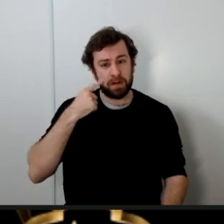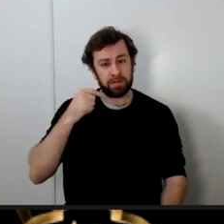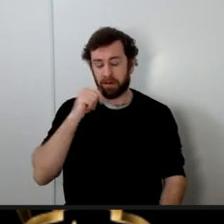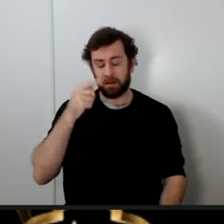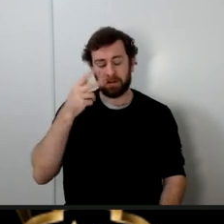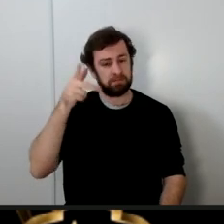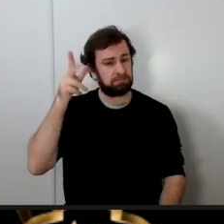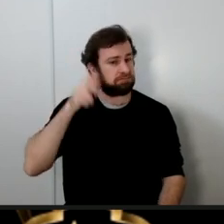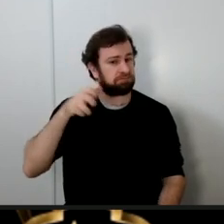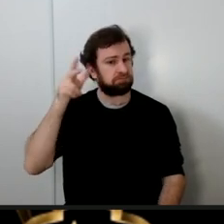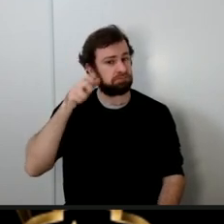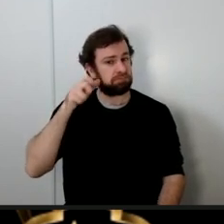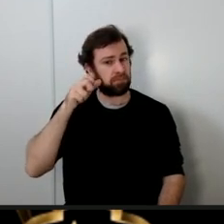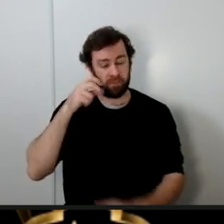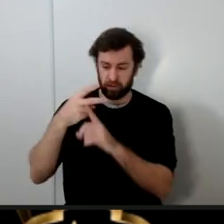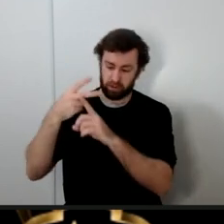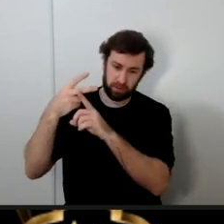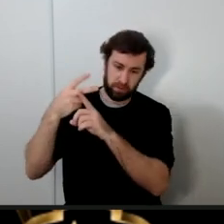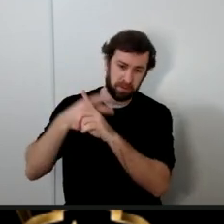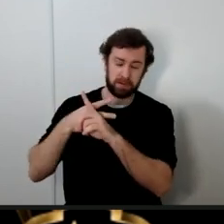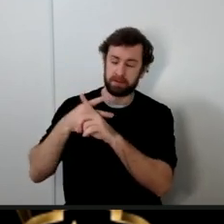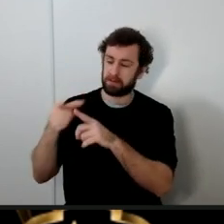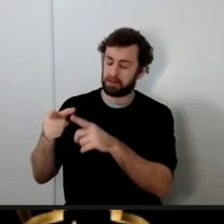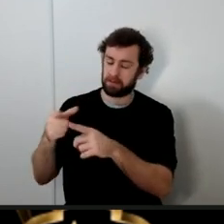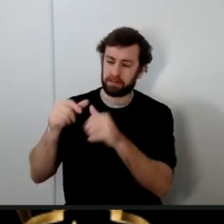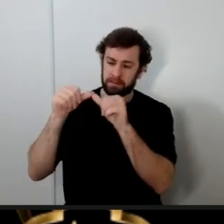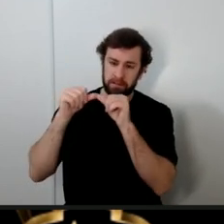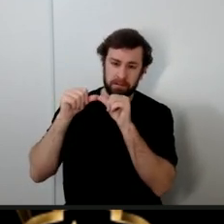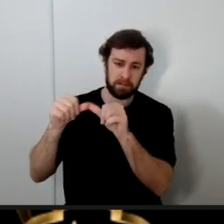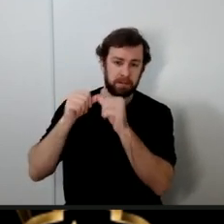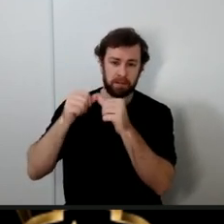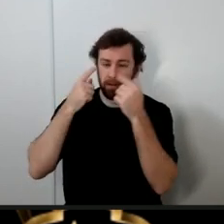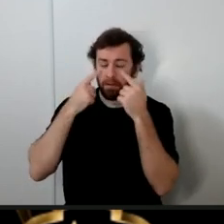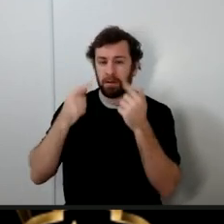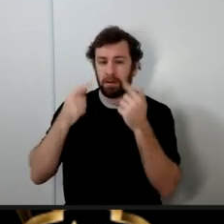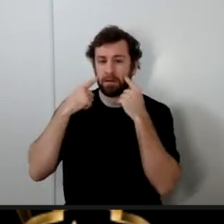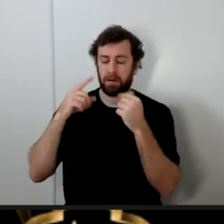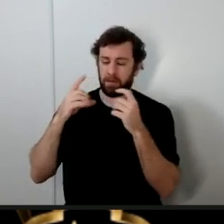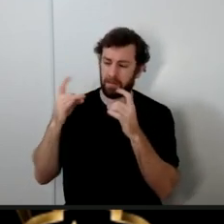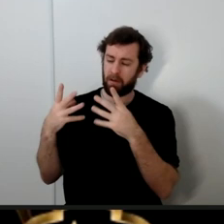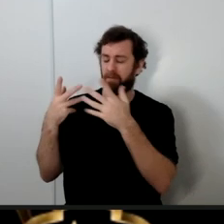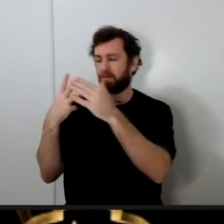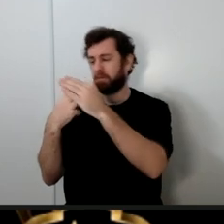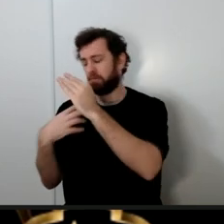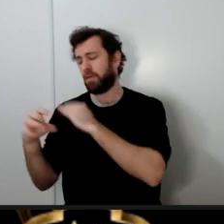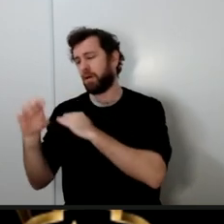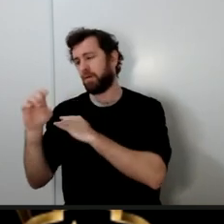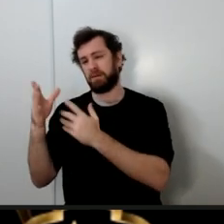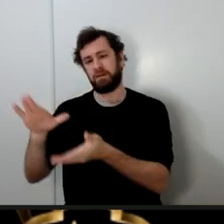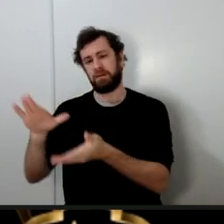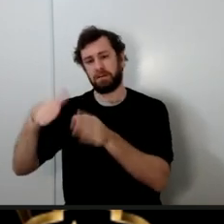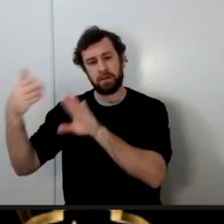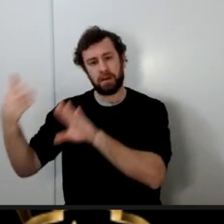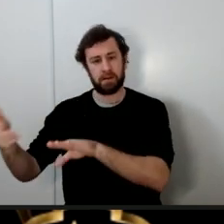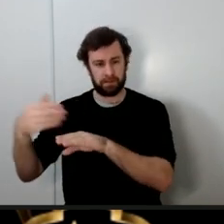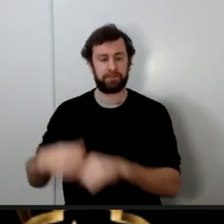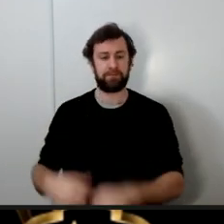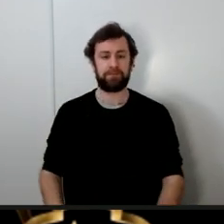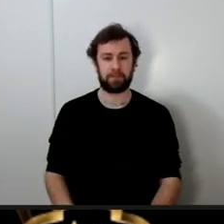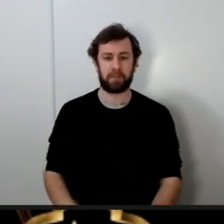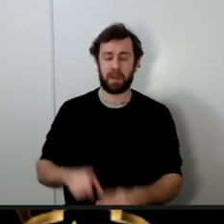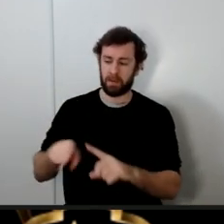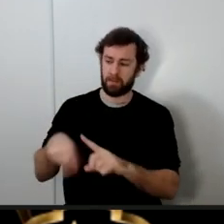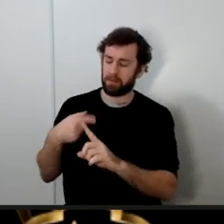was constantly crying about the injustice about the departure of Rasul Allah about the Imam of her